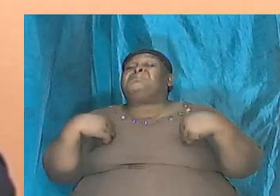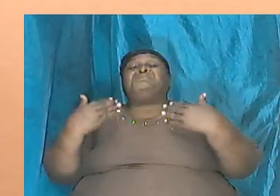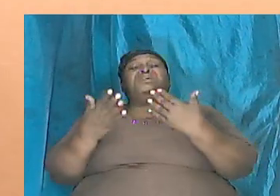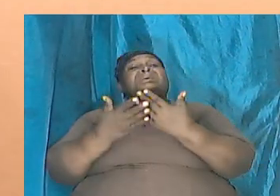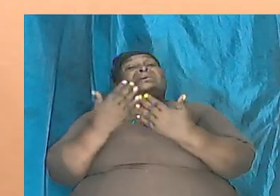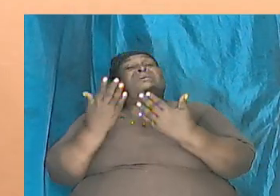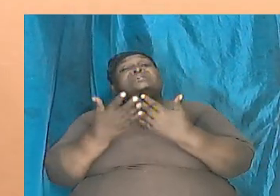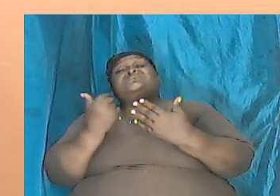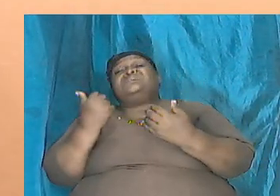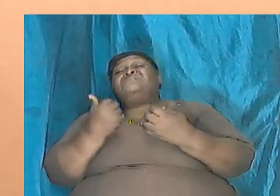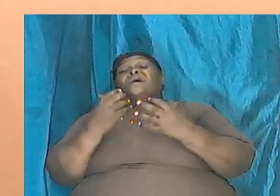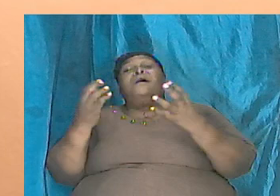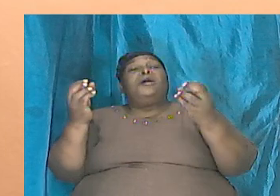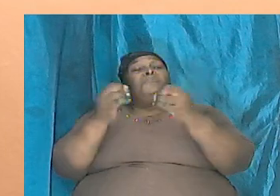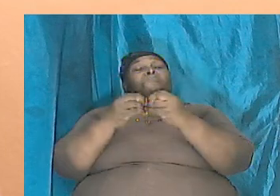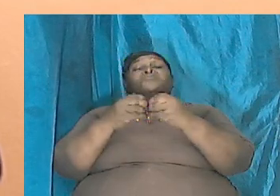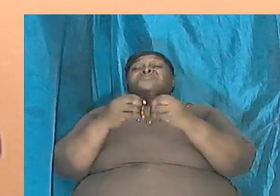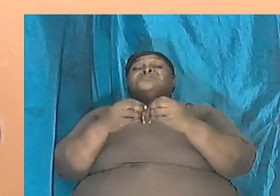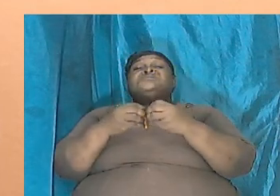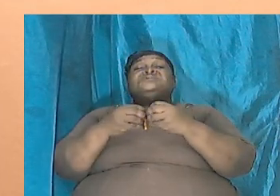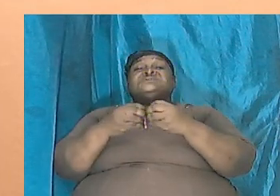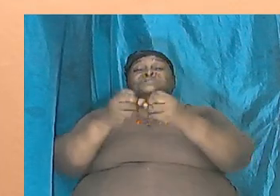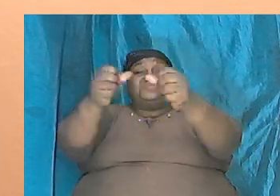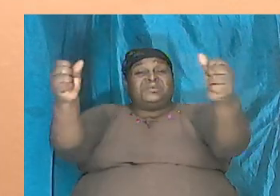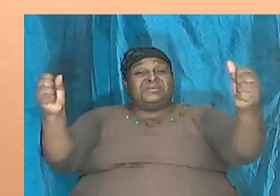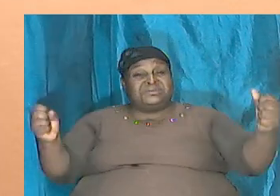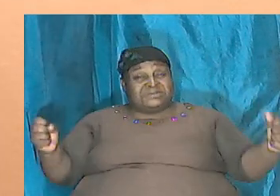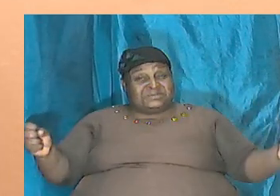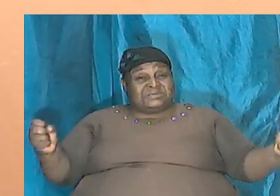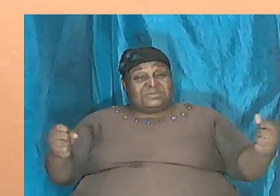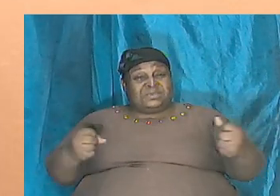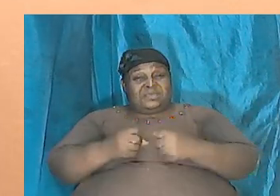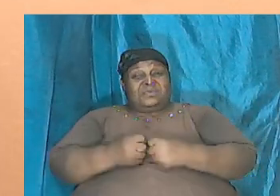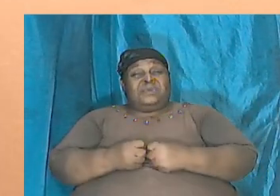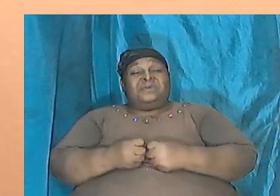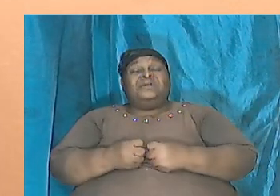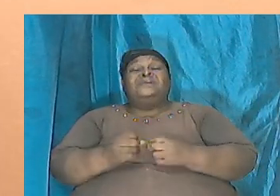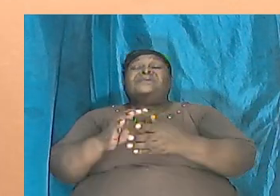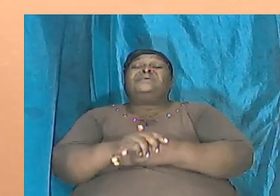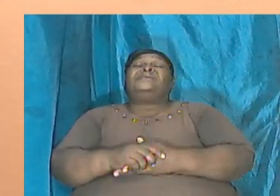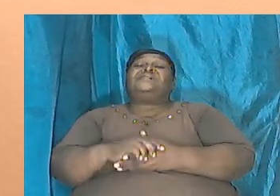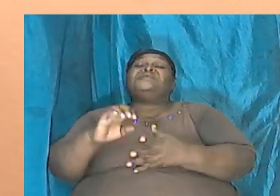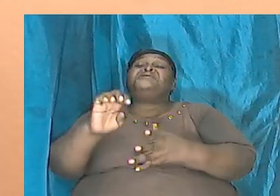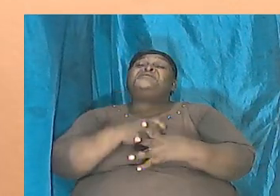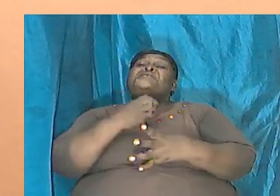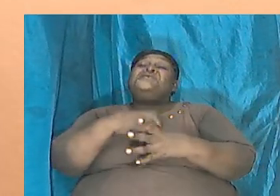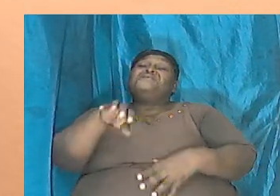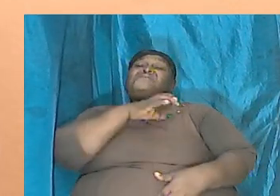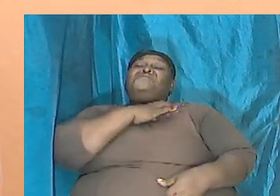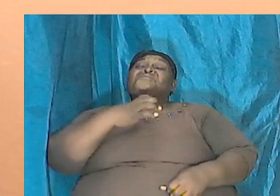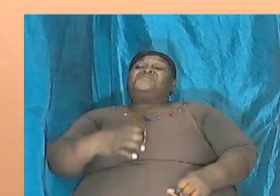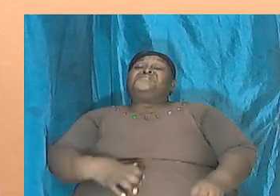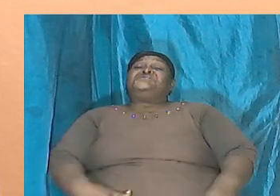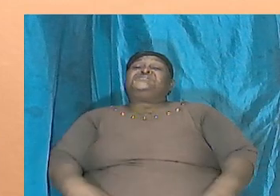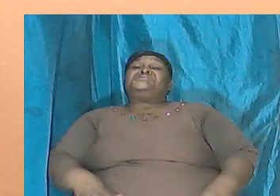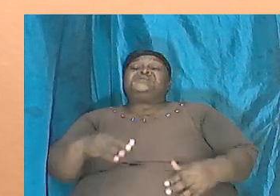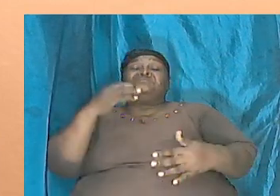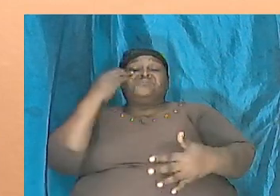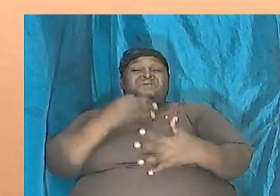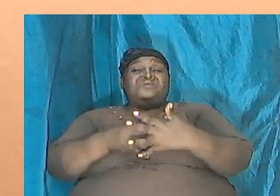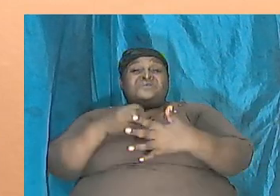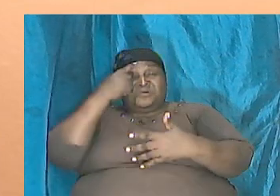and have a lot of space so that putting it into perspective even Christians before believed